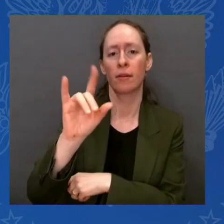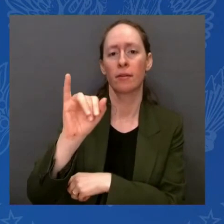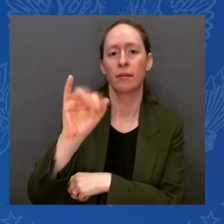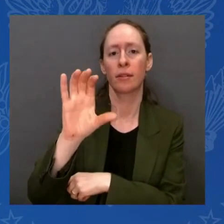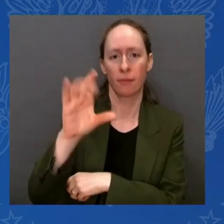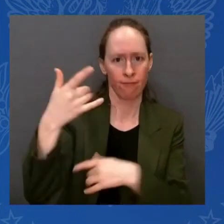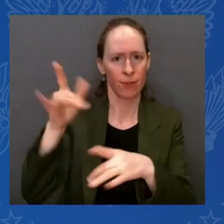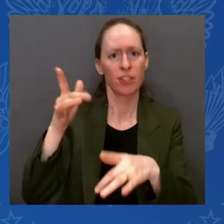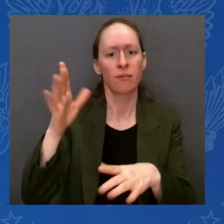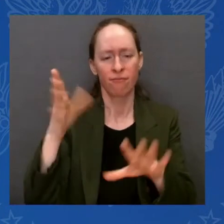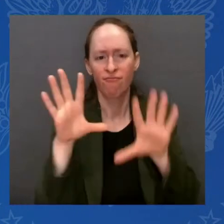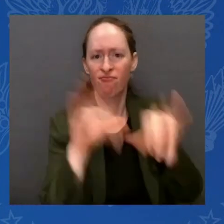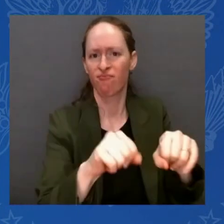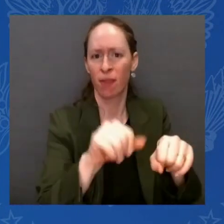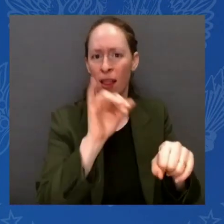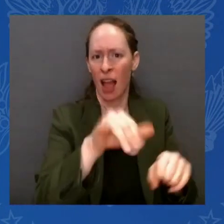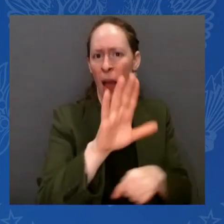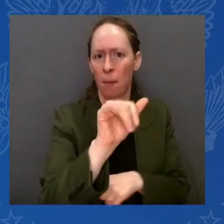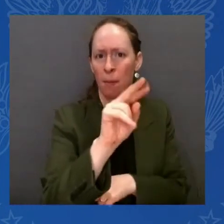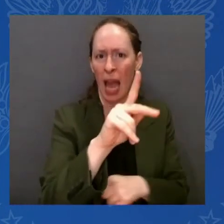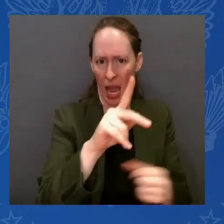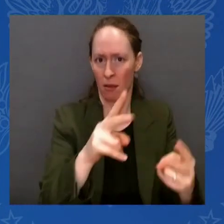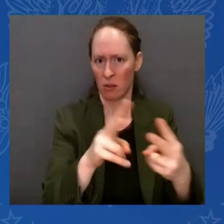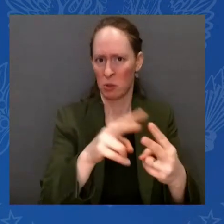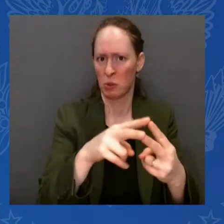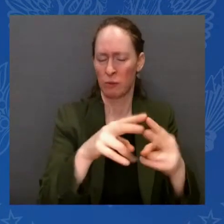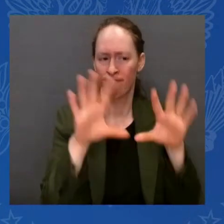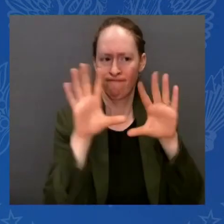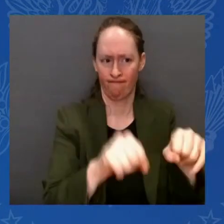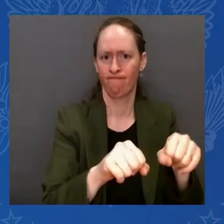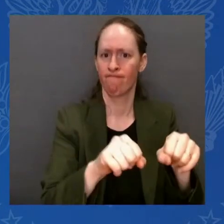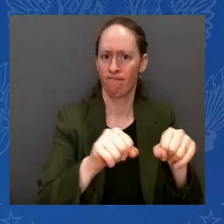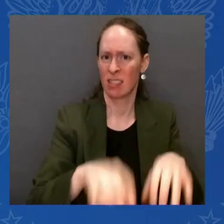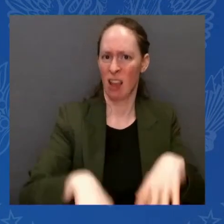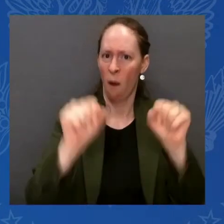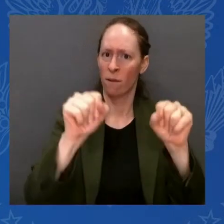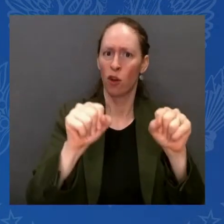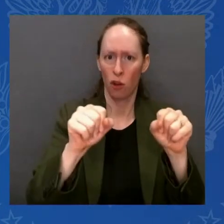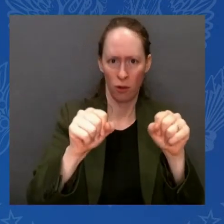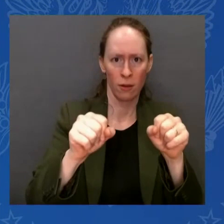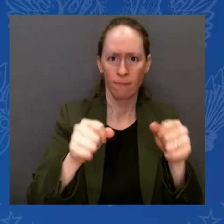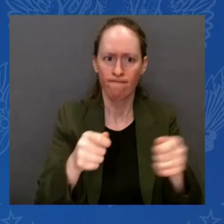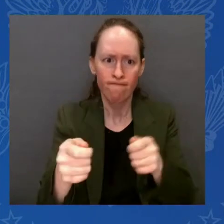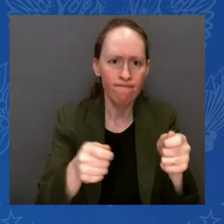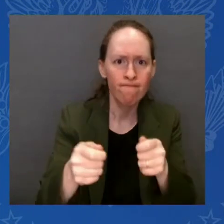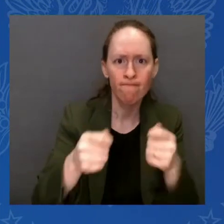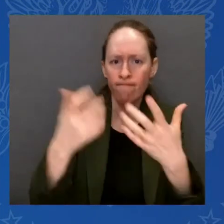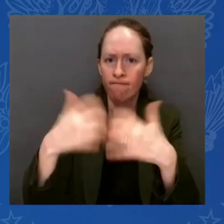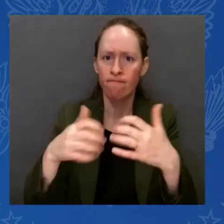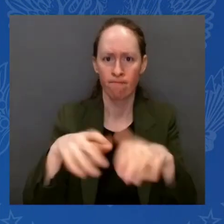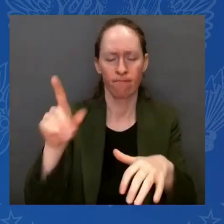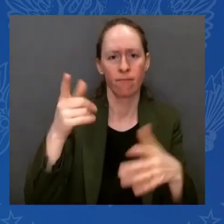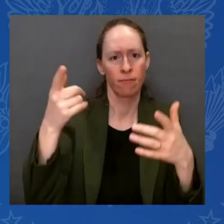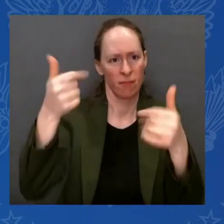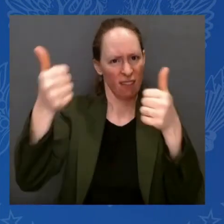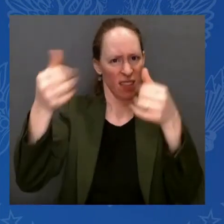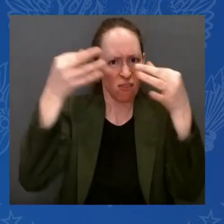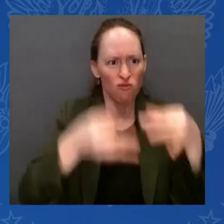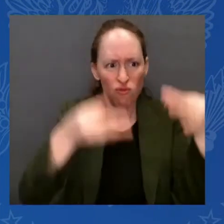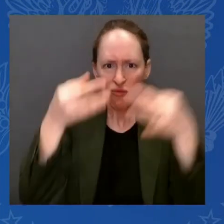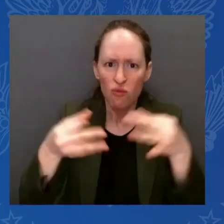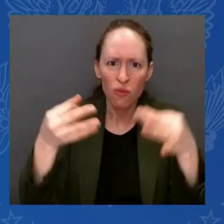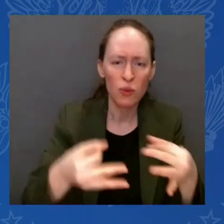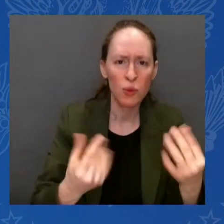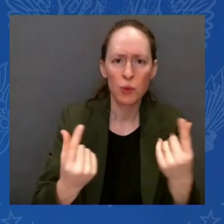control of Signature Bank's assets. Treasury Secretary Yellen and a team of banking regulators have taken action, immediate